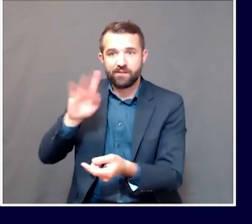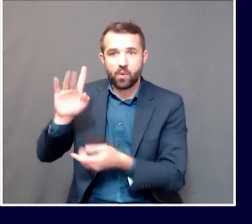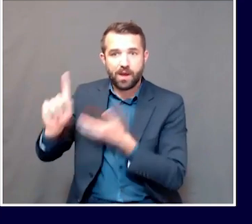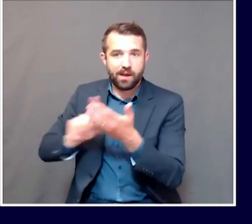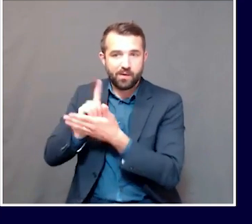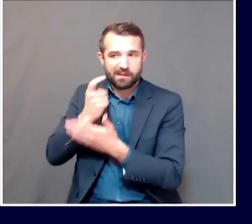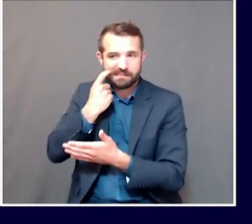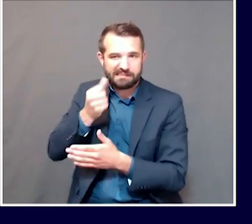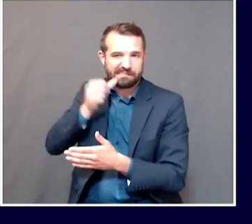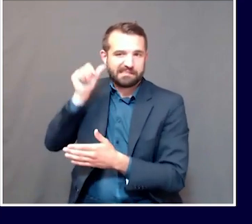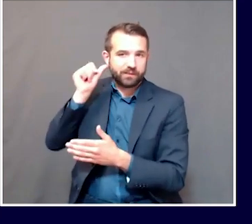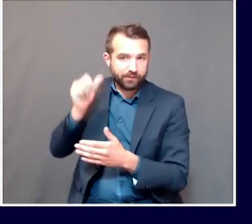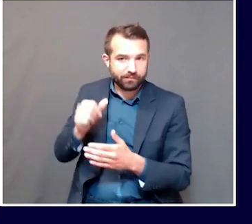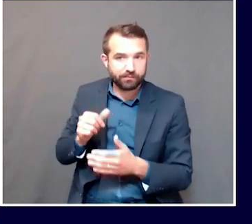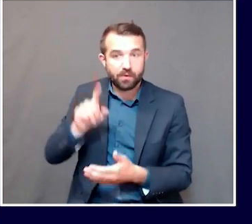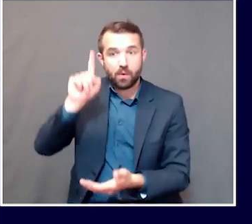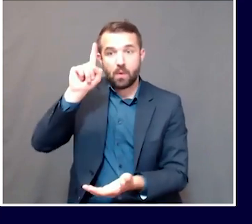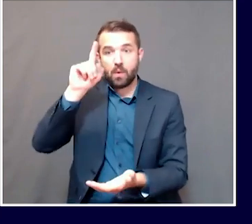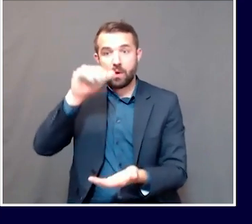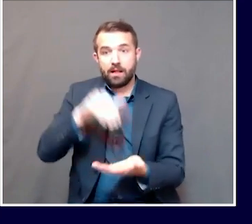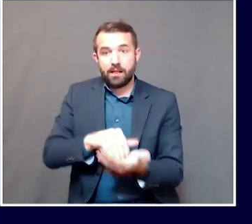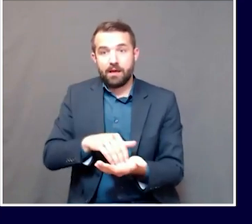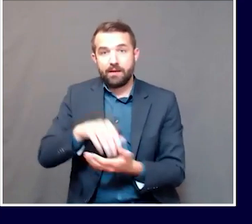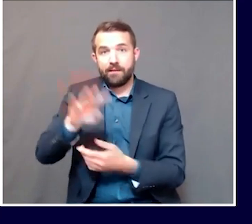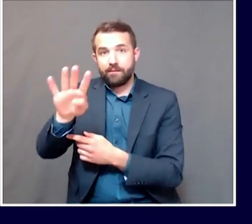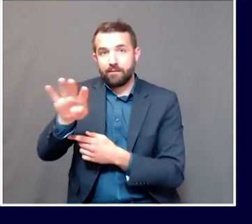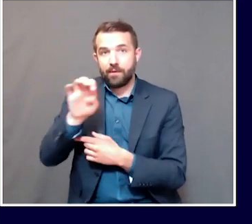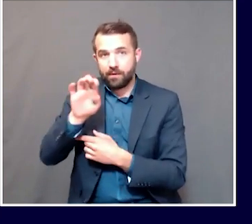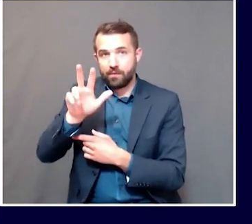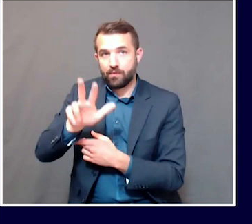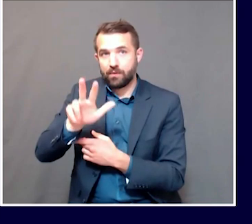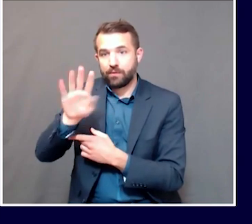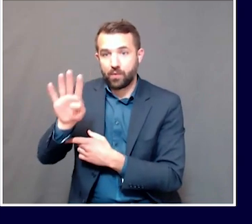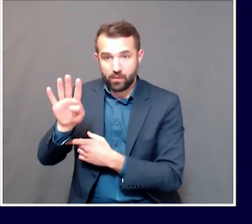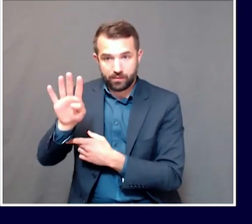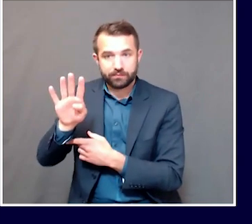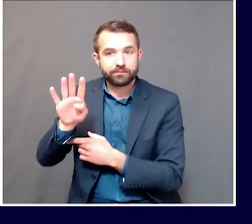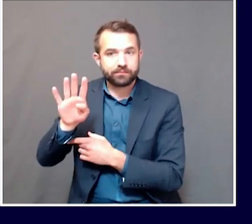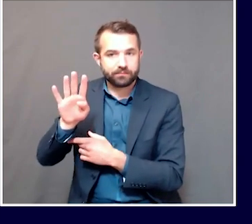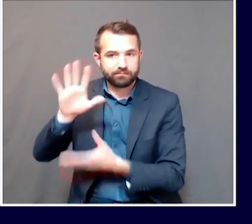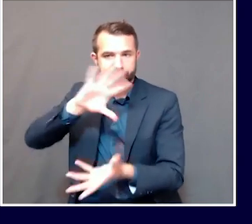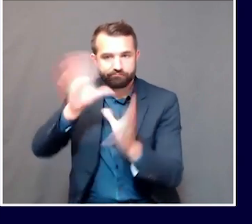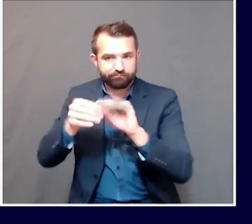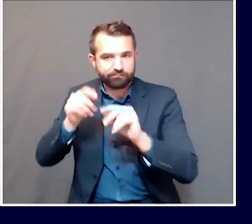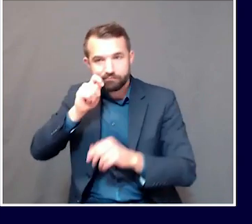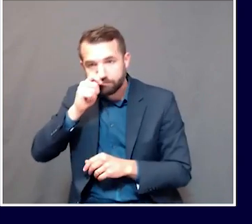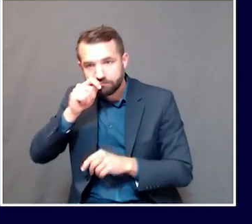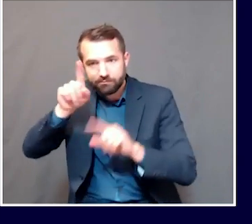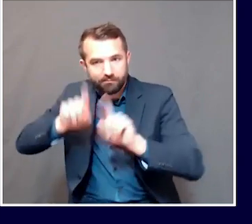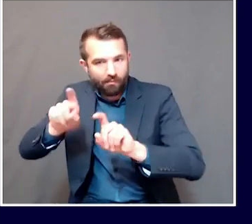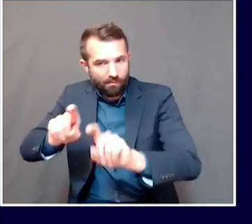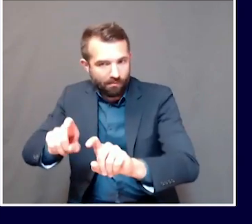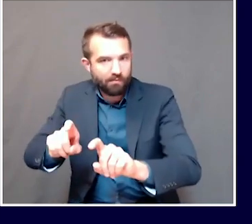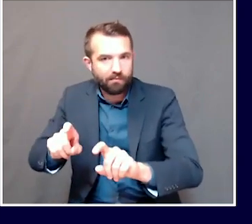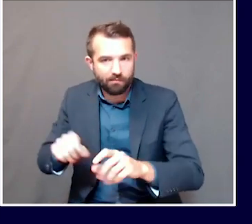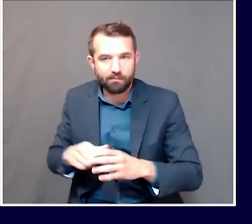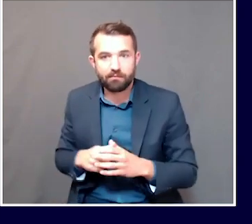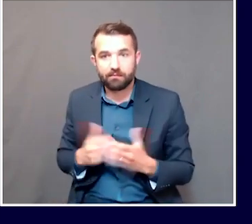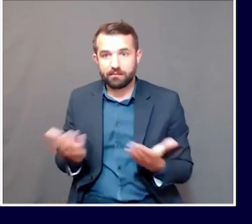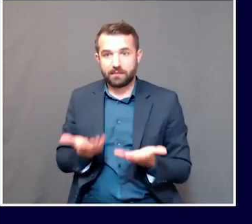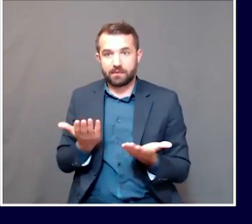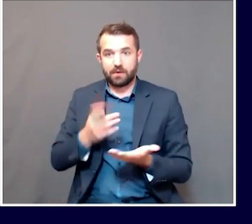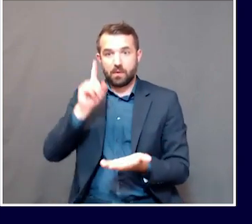been 1,434 PCR tests conducted in the state. That's 1